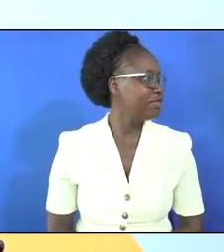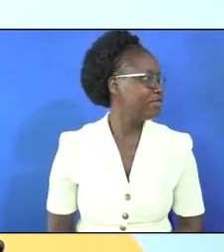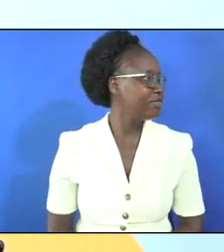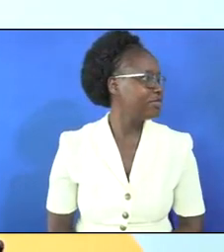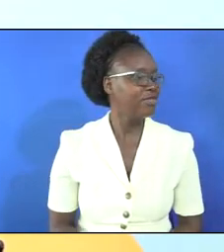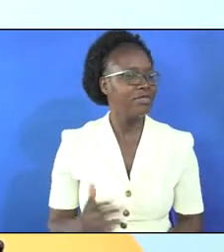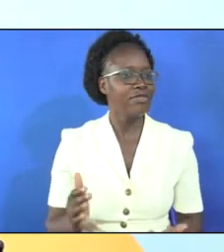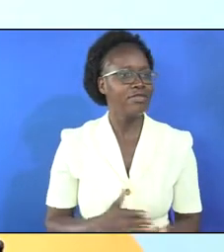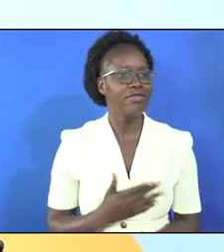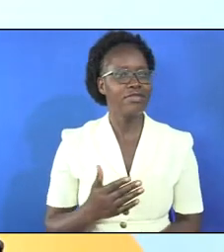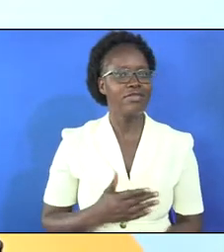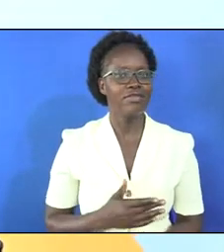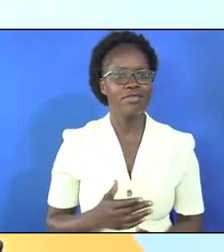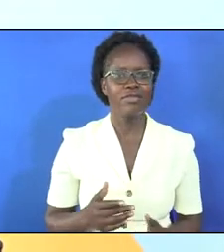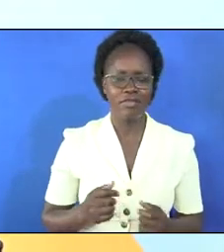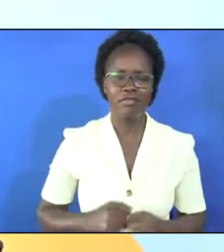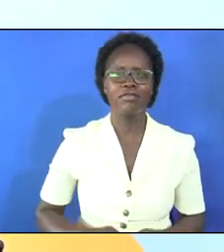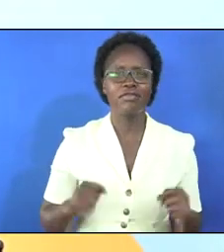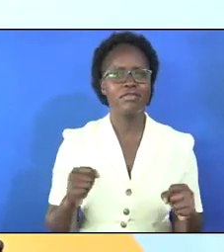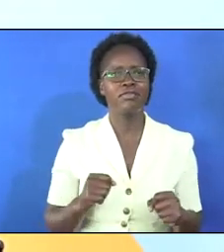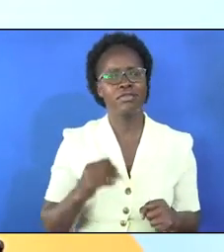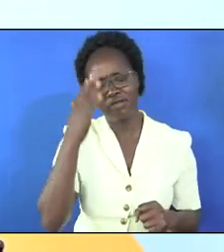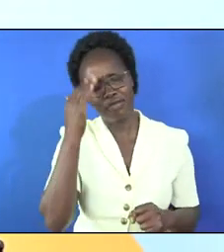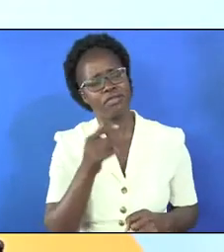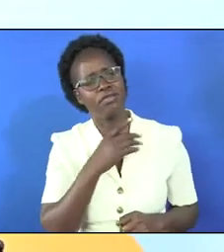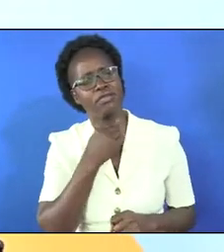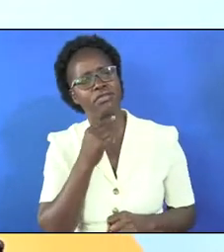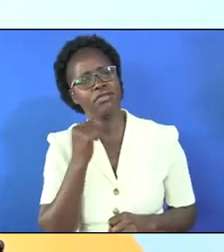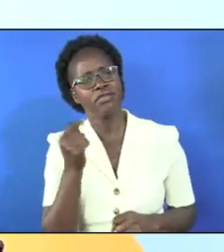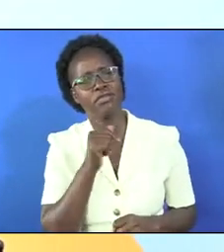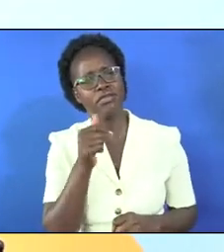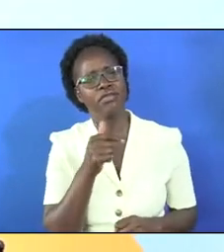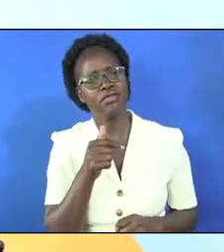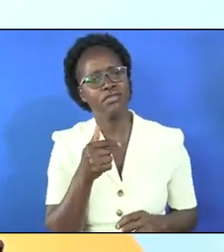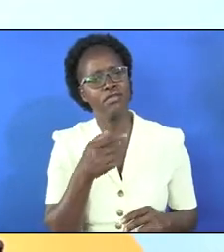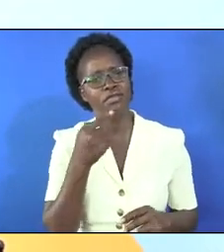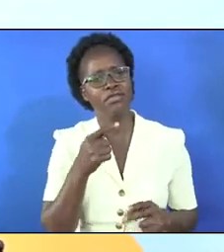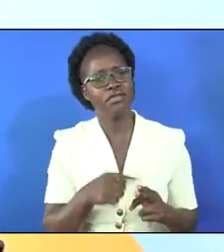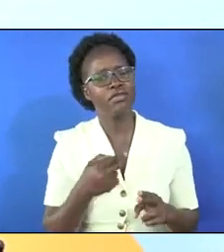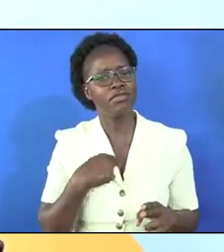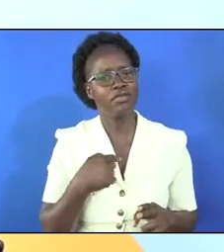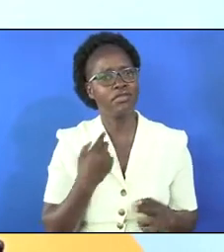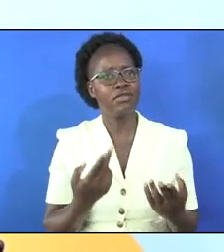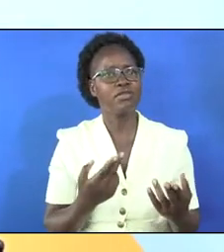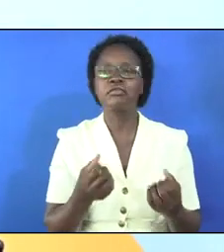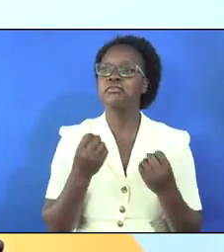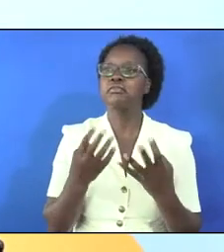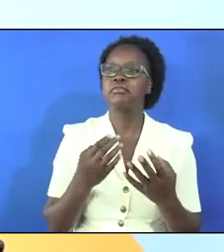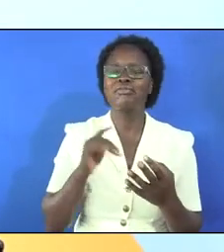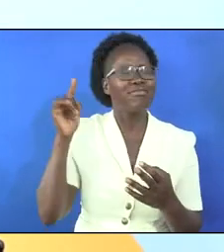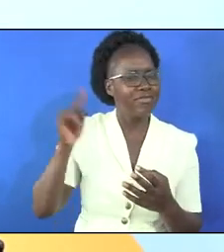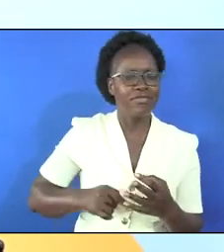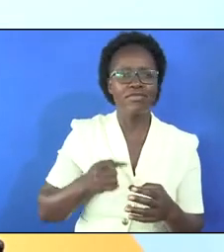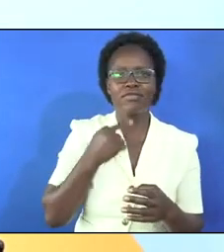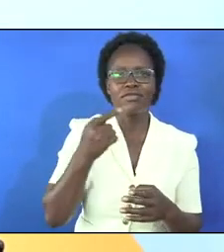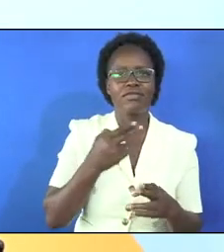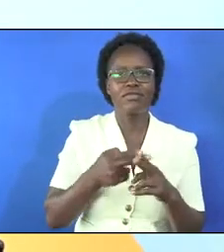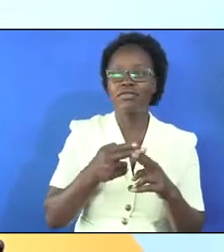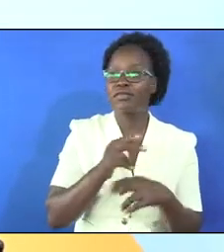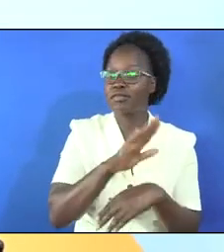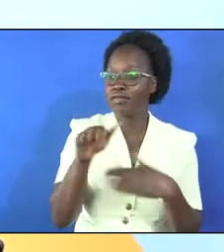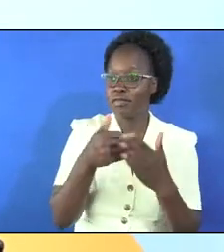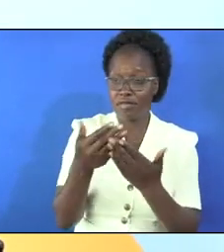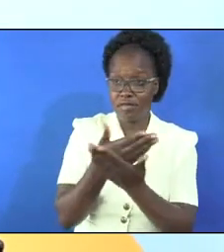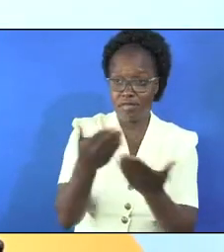some of you are very jealous they say oh why is pastor not mentioning my name you are very many I cannot mention all of you